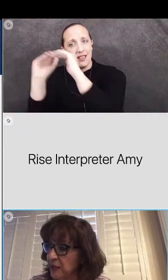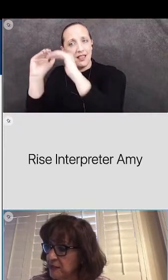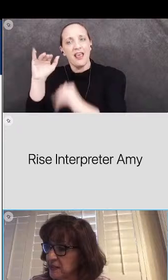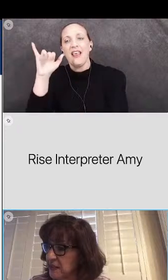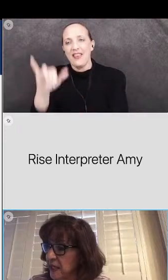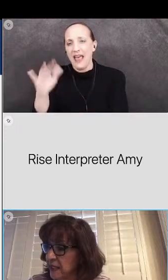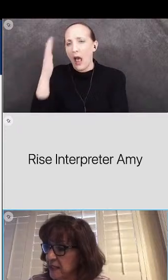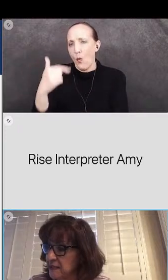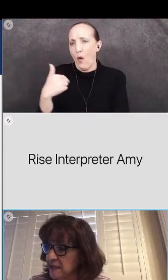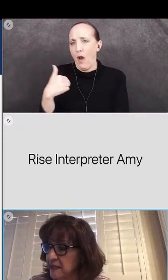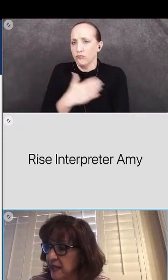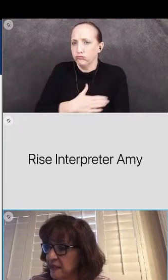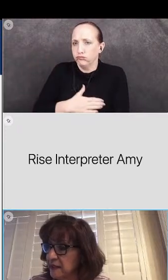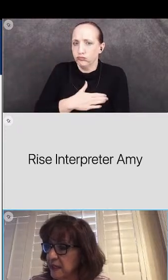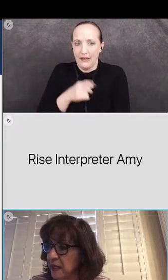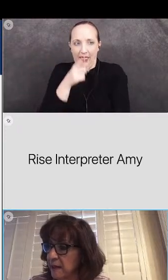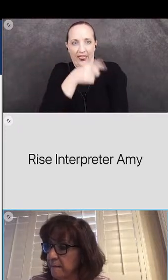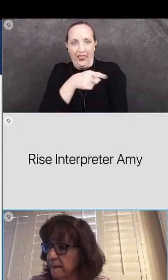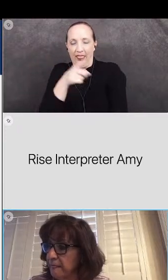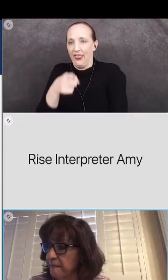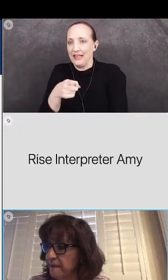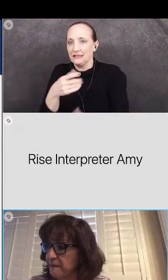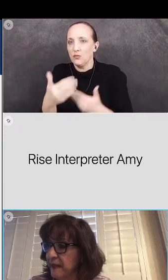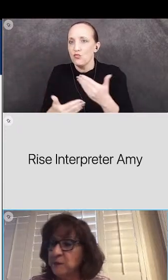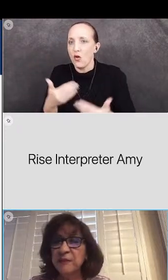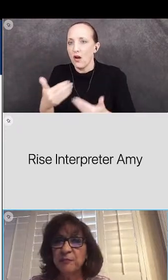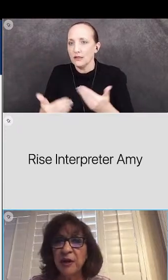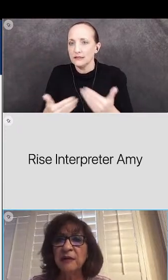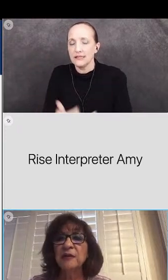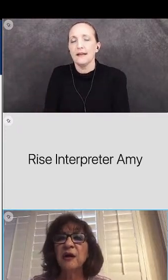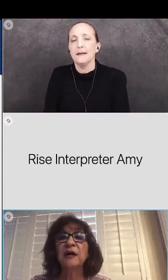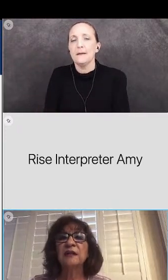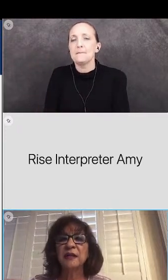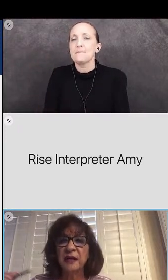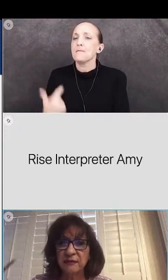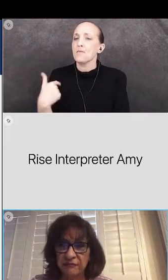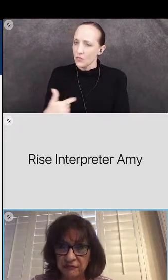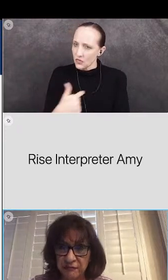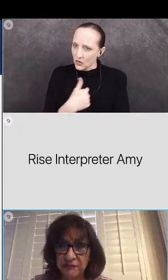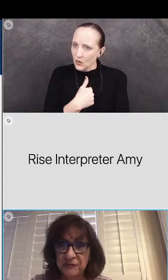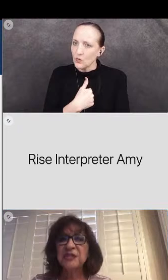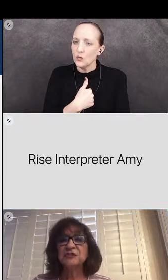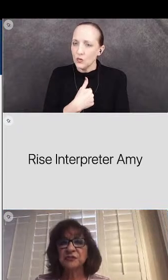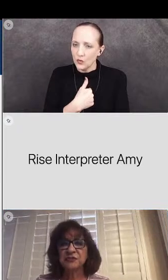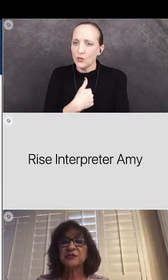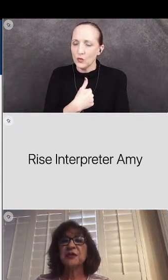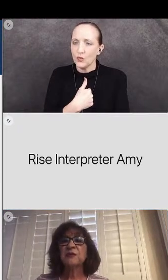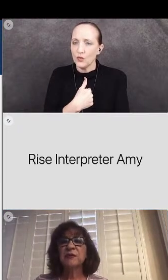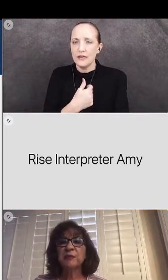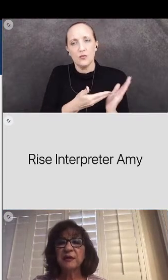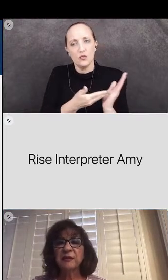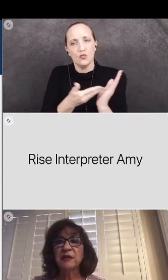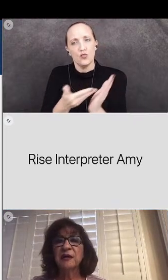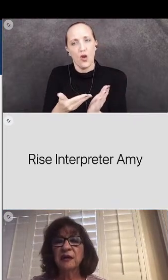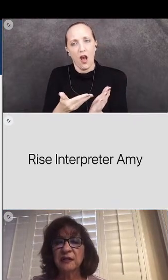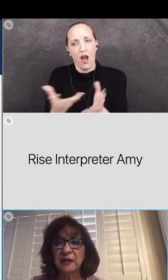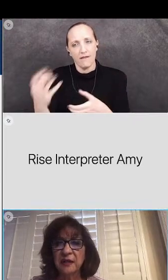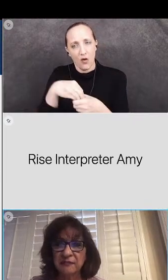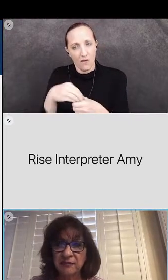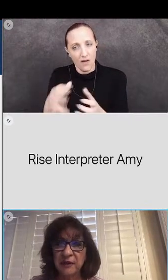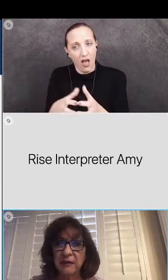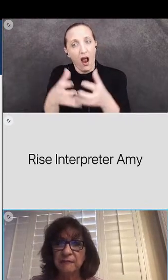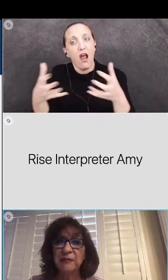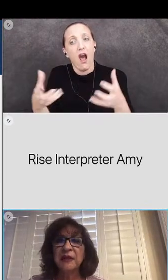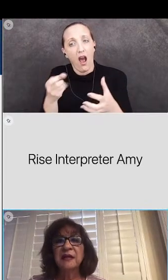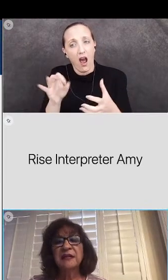about this process is that, that we brought along a lot of teachers. We brought along